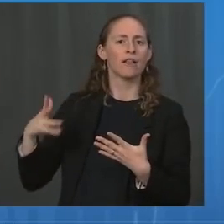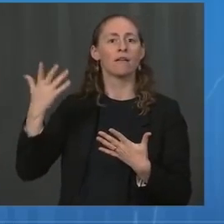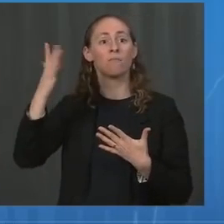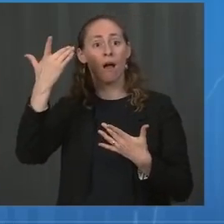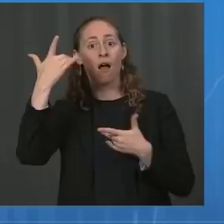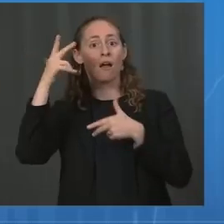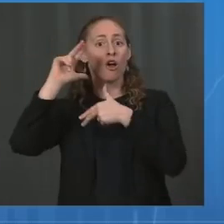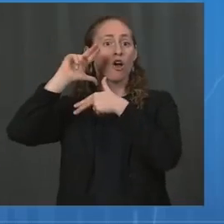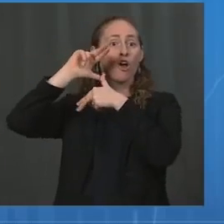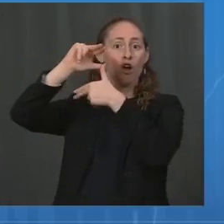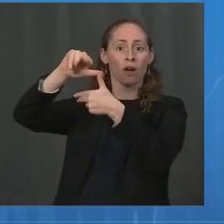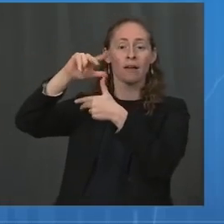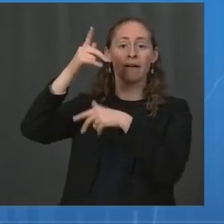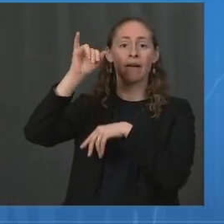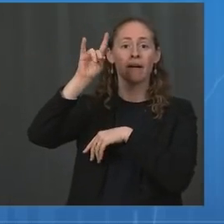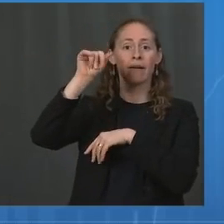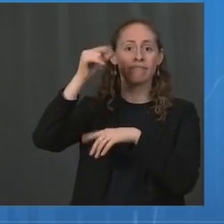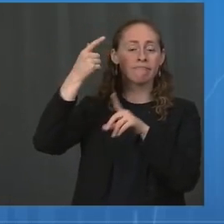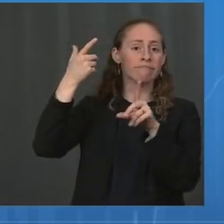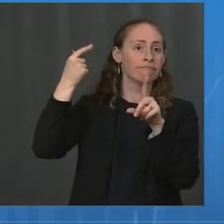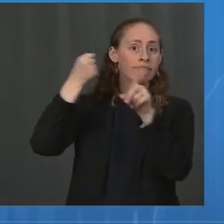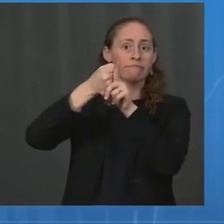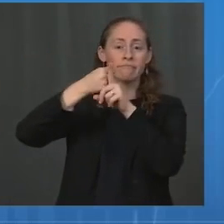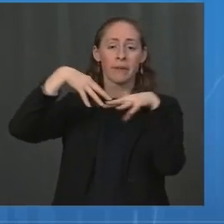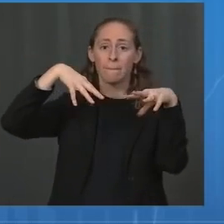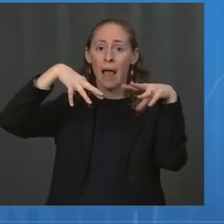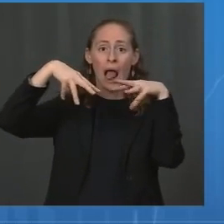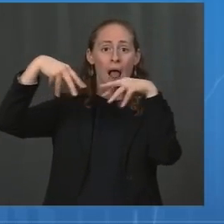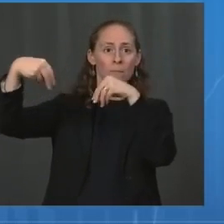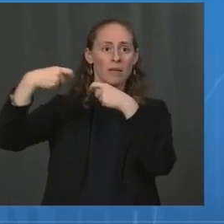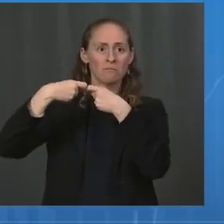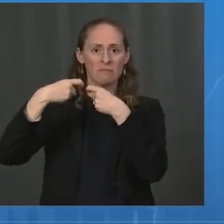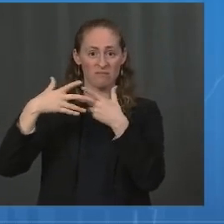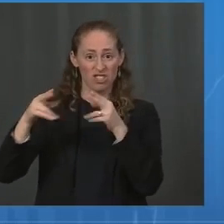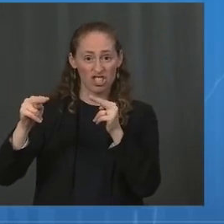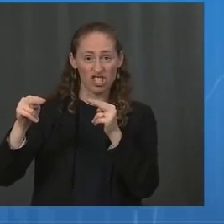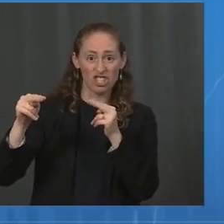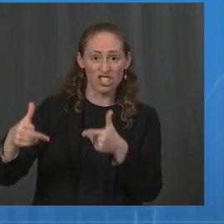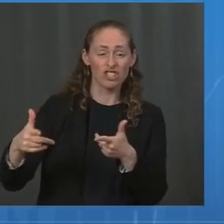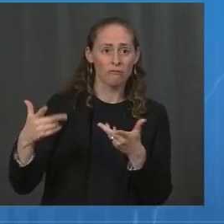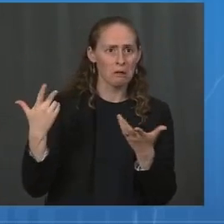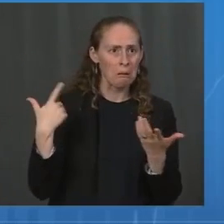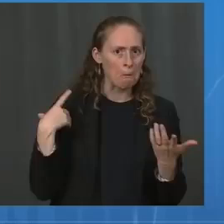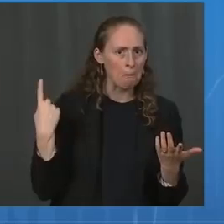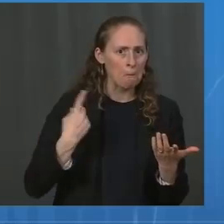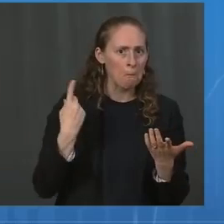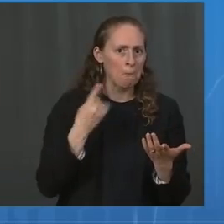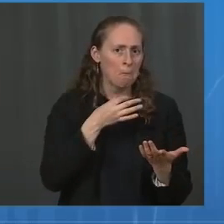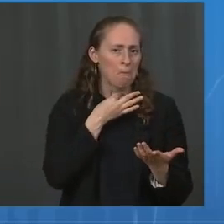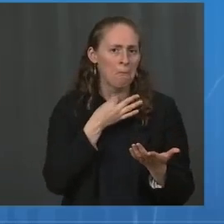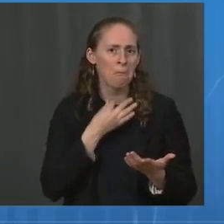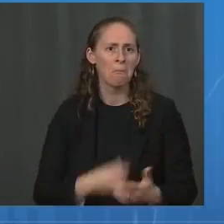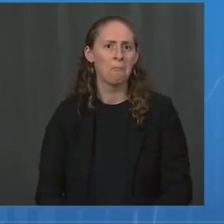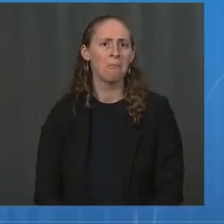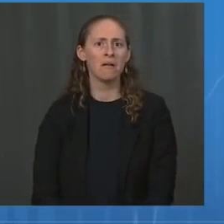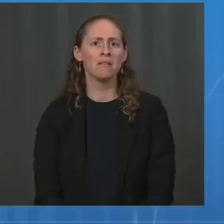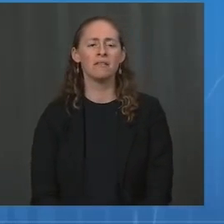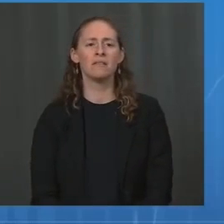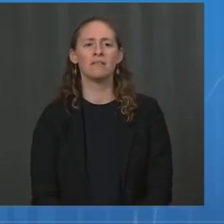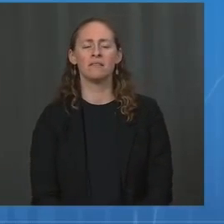the cold storage requirements. So, thank you. Well, the number one concern right now, as we talked earlier, is about